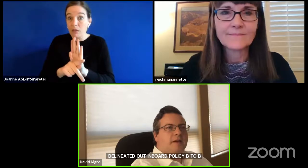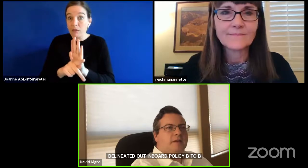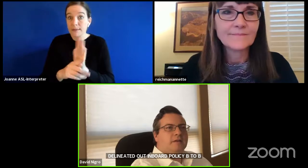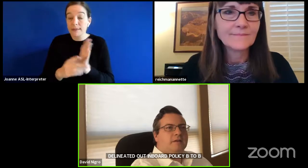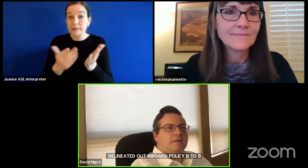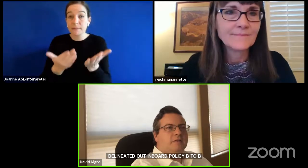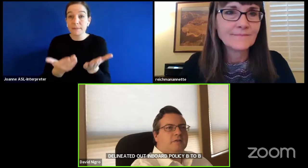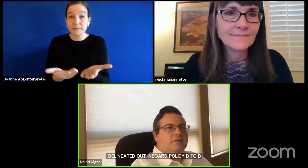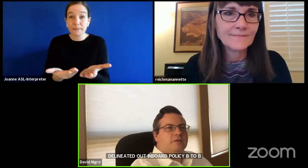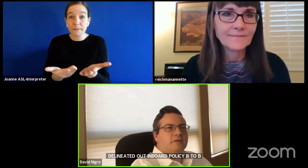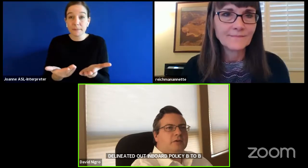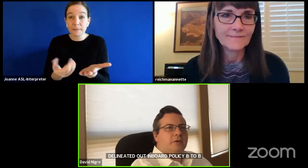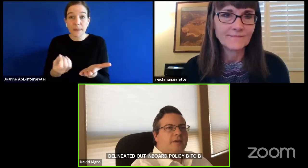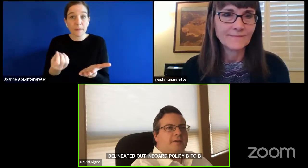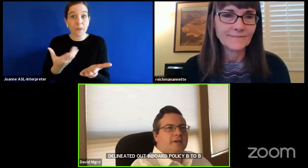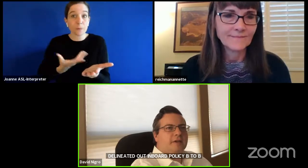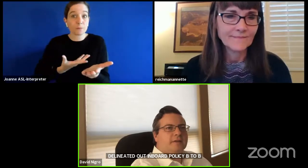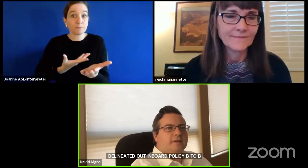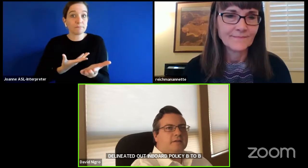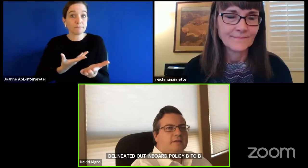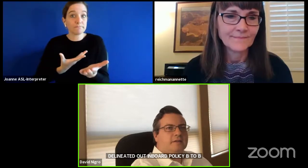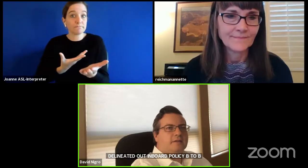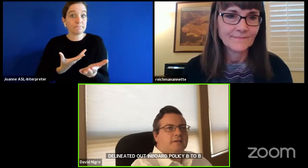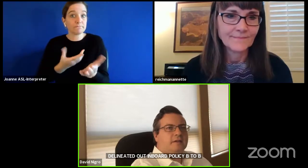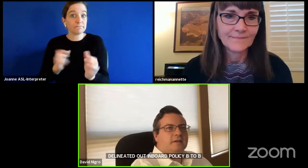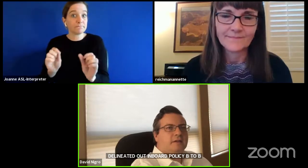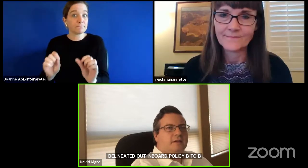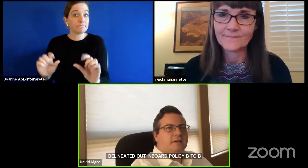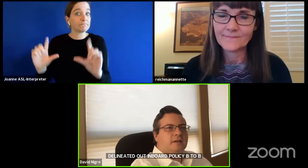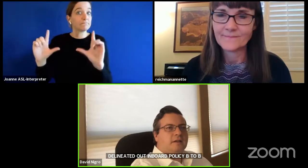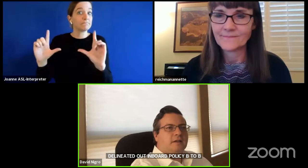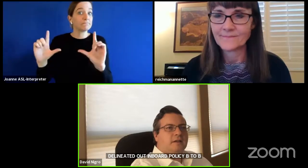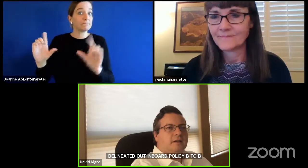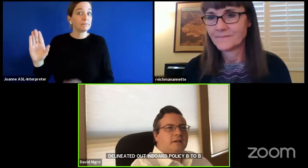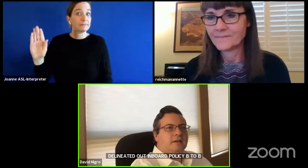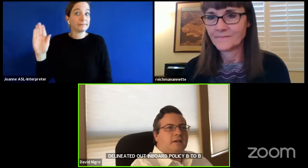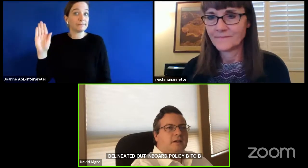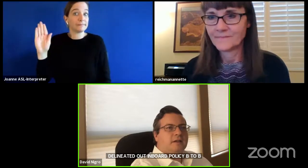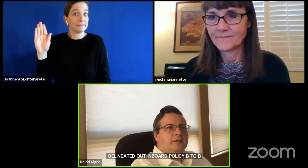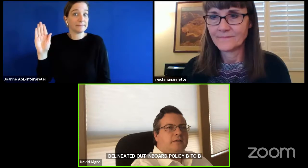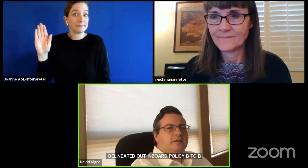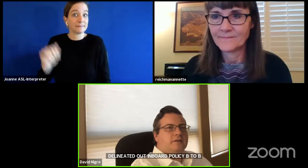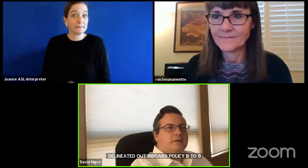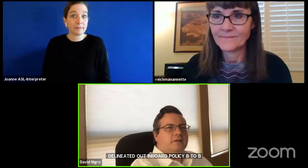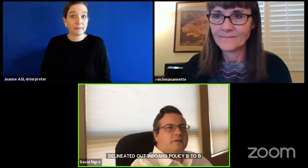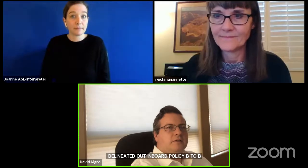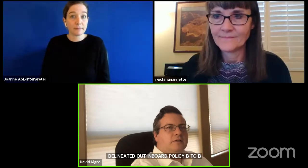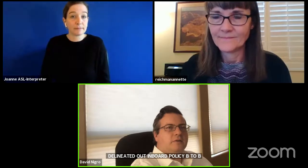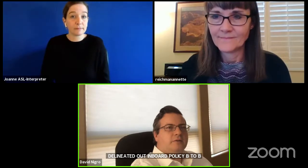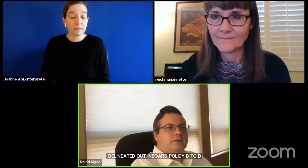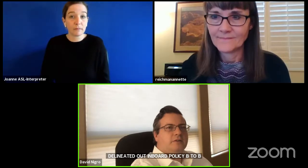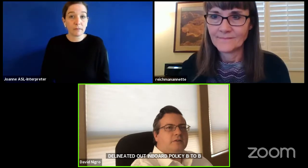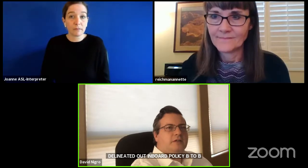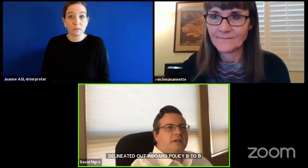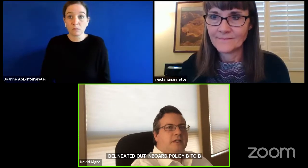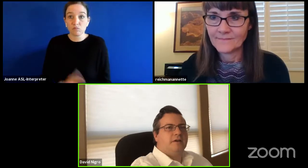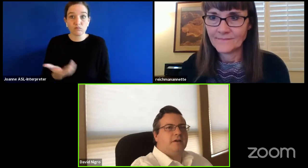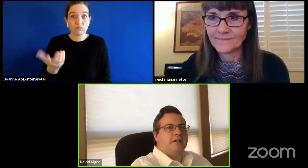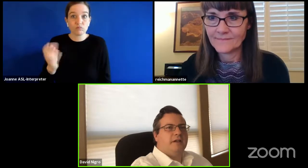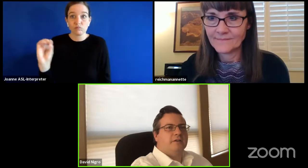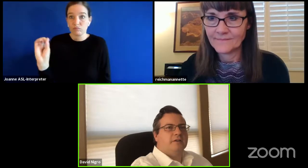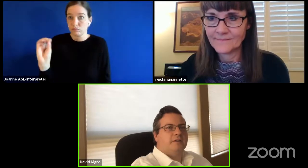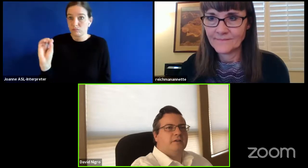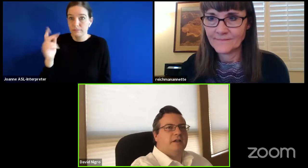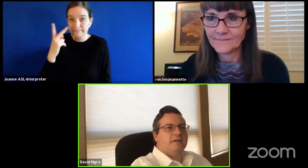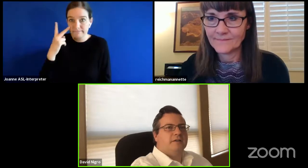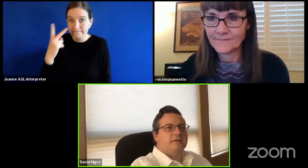by the showing of hands and i don't see any